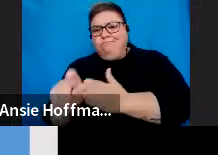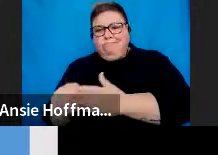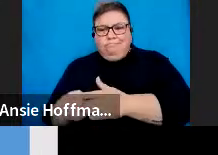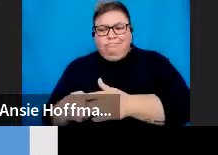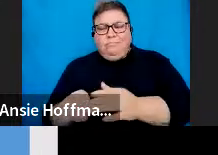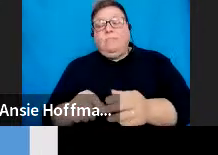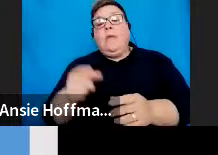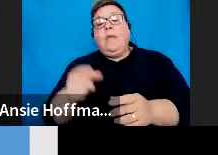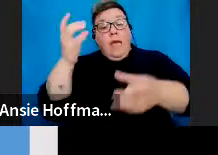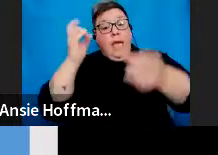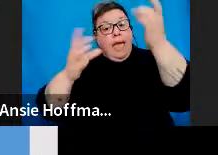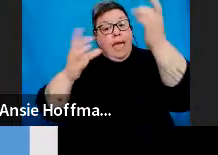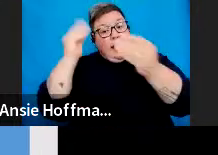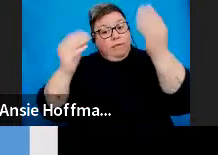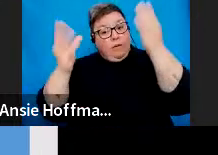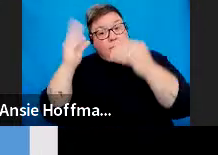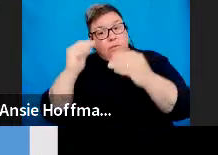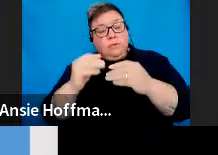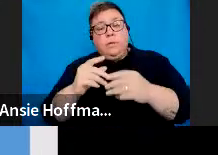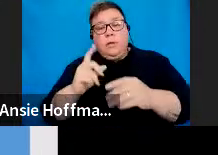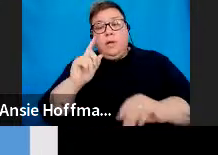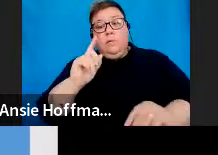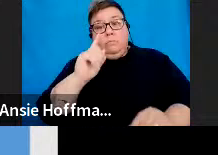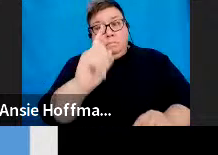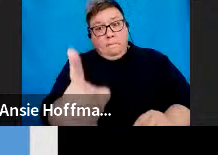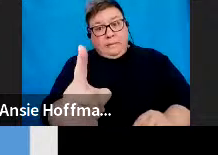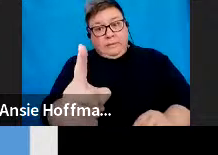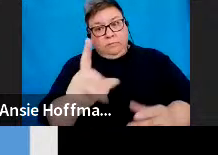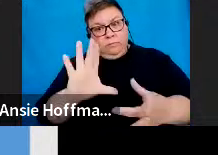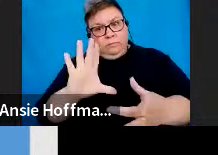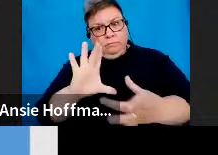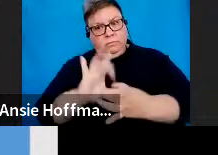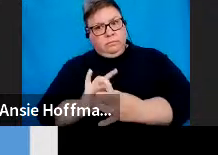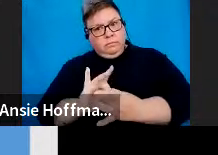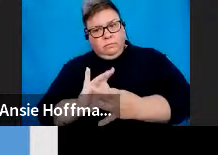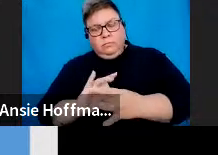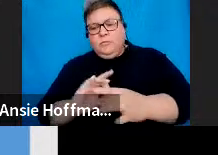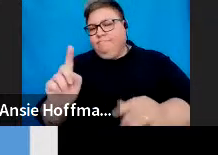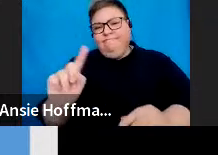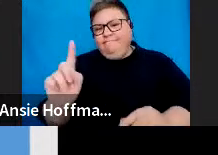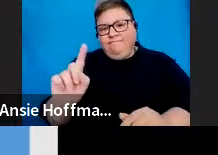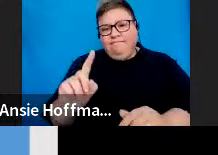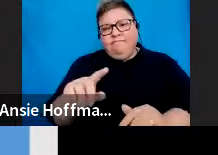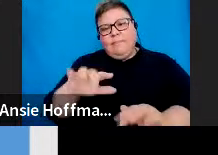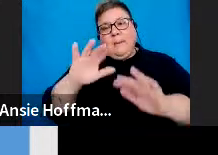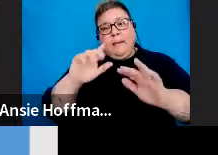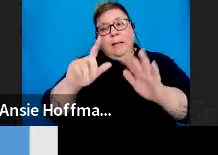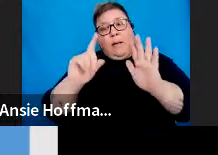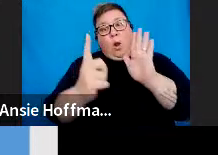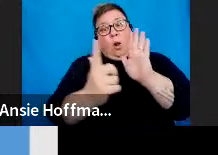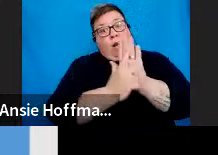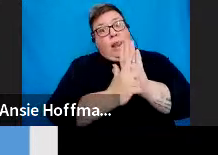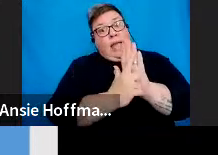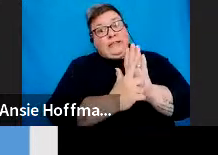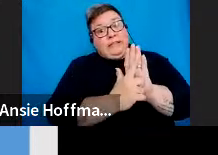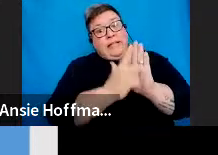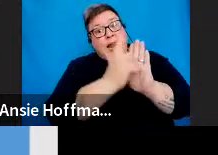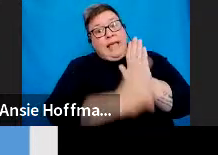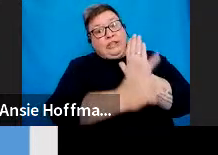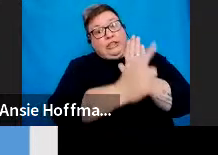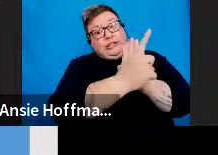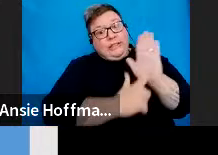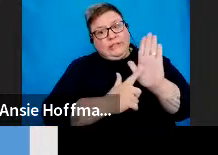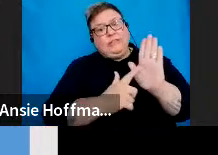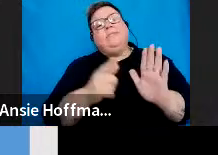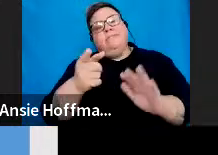information, therefore, has no legal binding or legal effect, and the relevant legislation must be consulted in the event of any